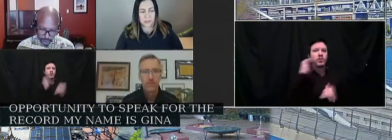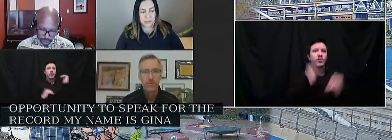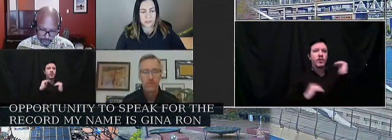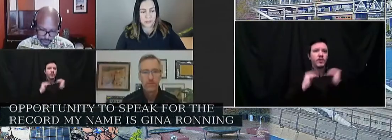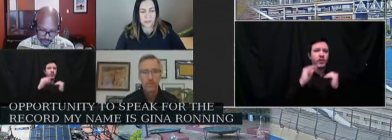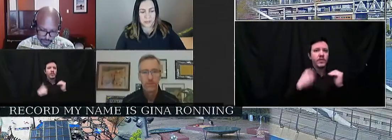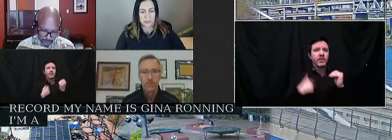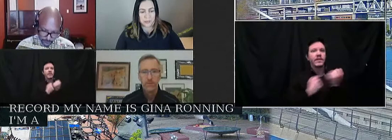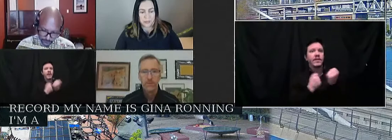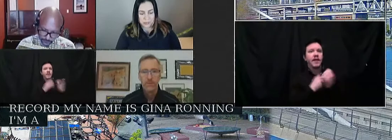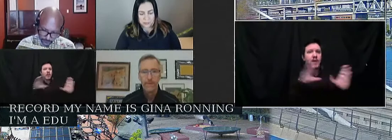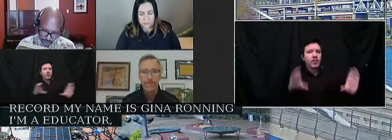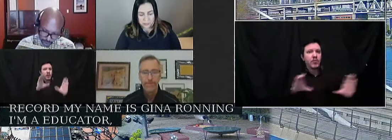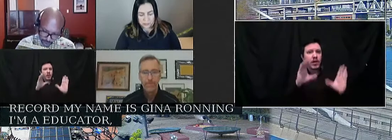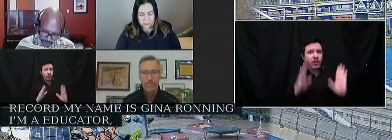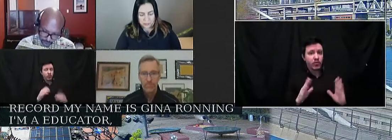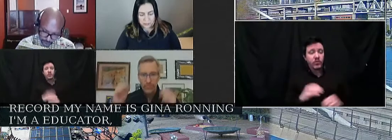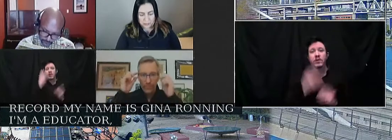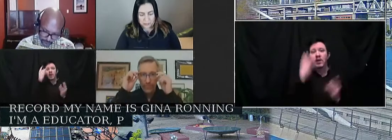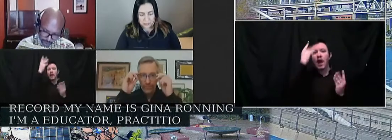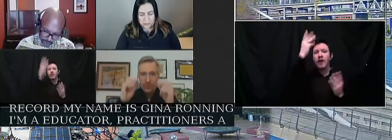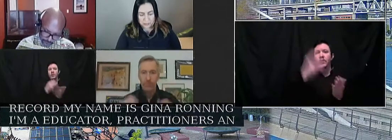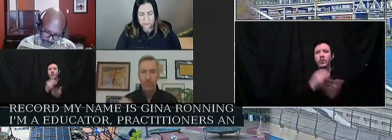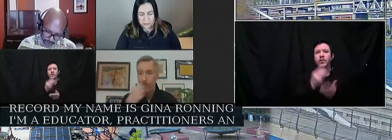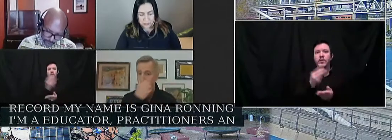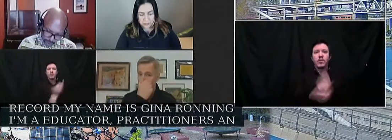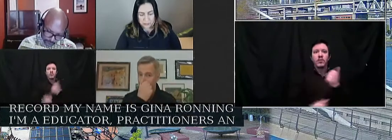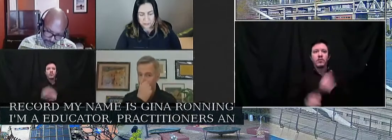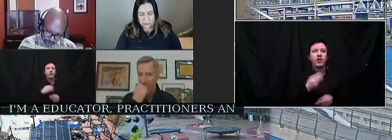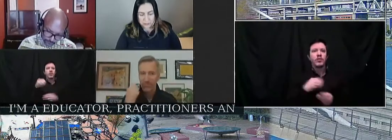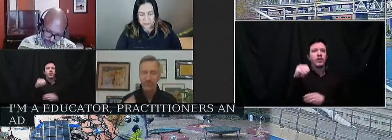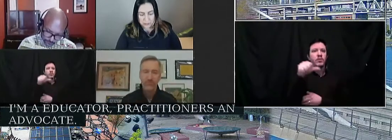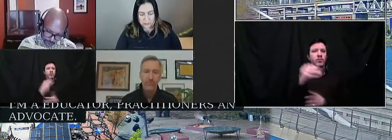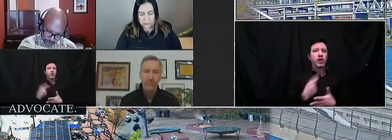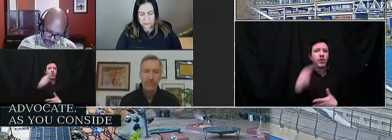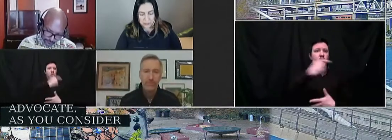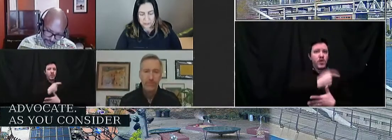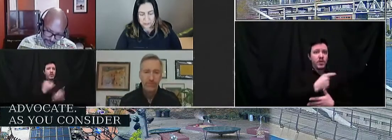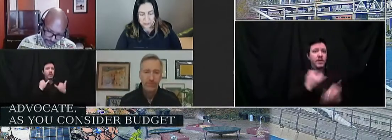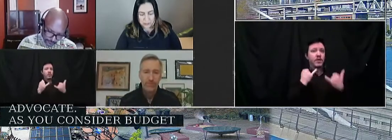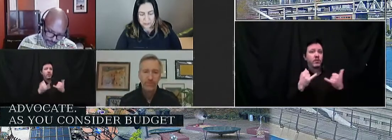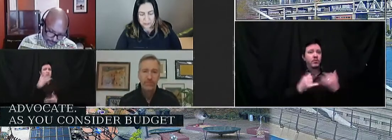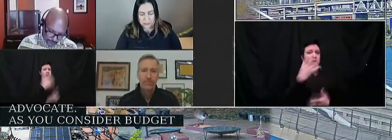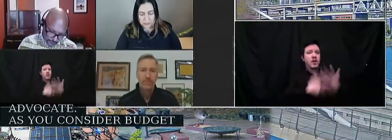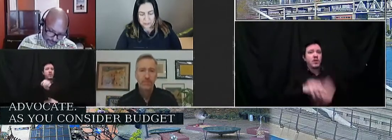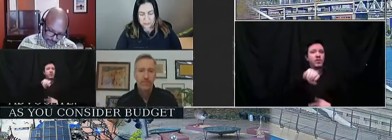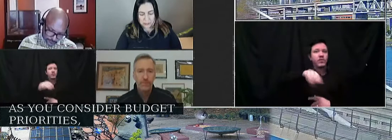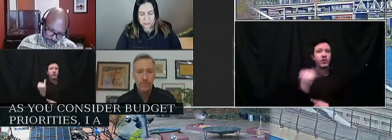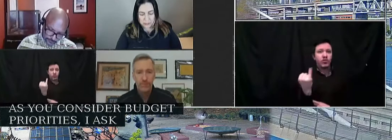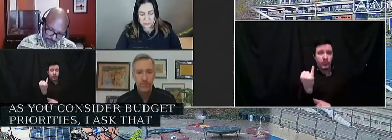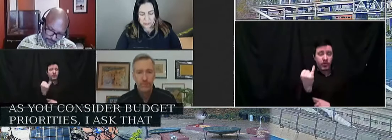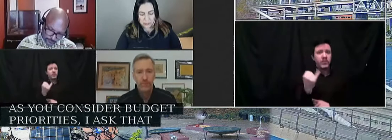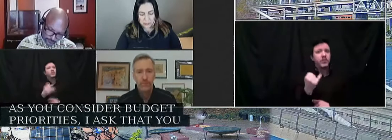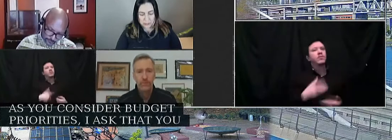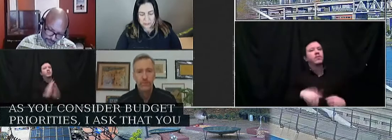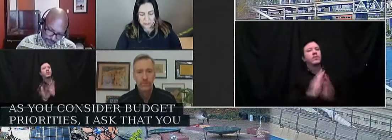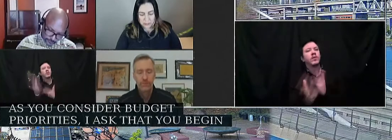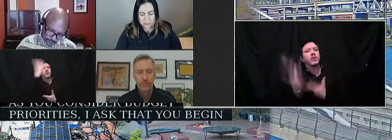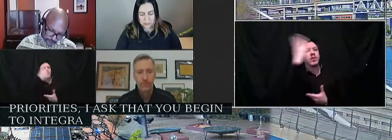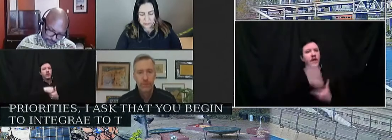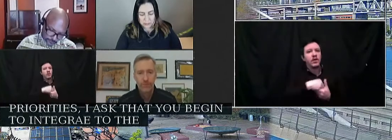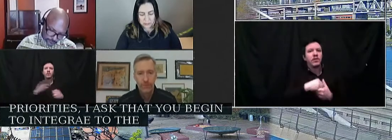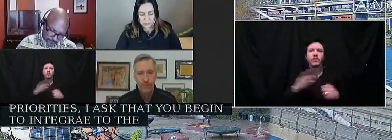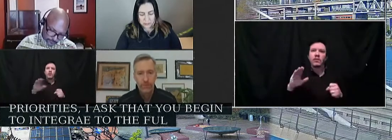advocate. As you consider budget priorities in the midst of reimagining social and criminal justice, I ask that you begin to integrate to the fullest extent